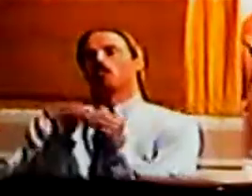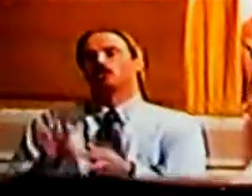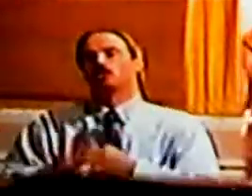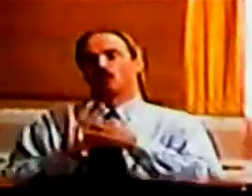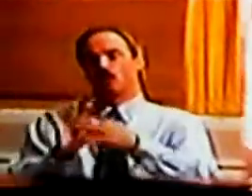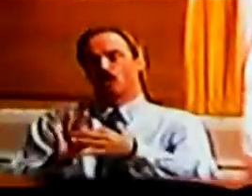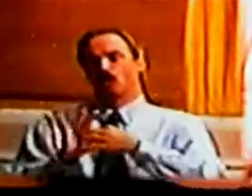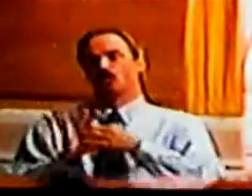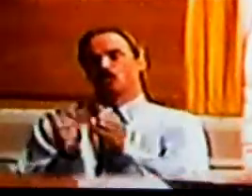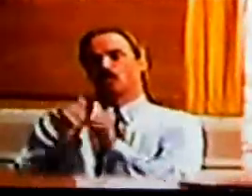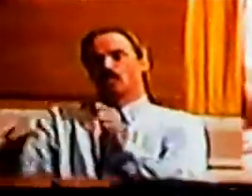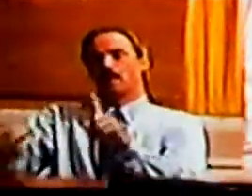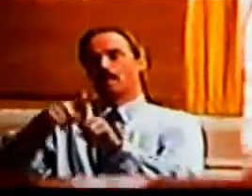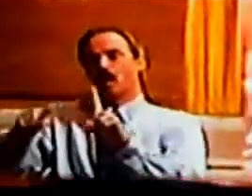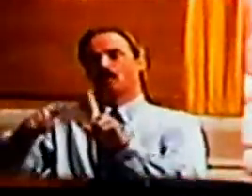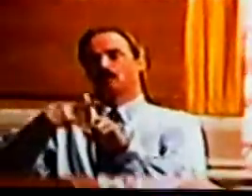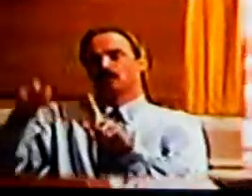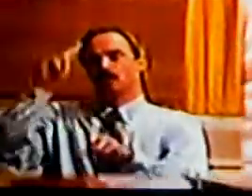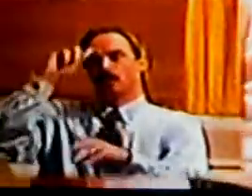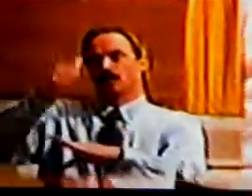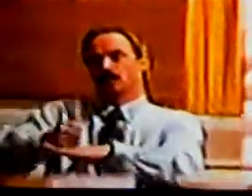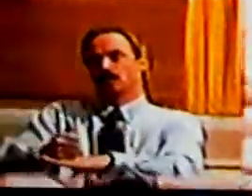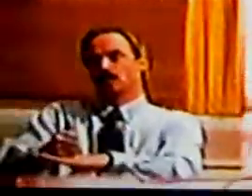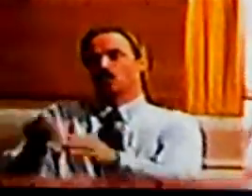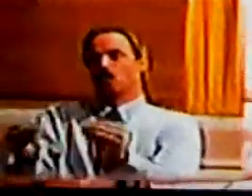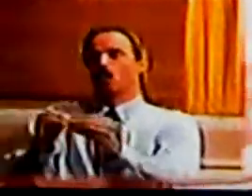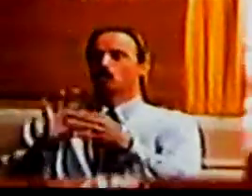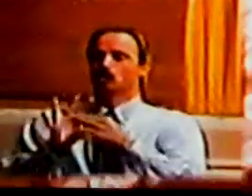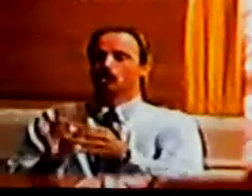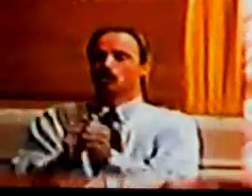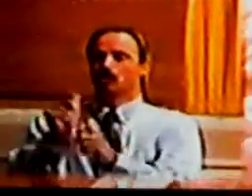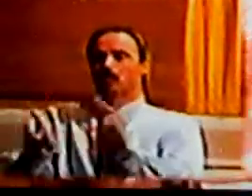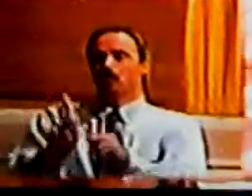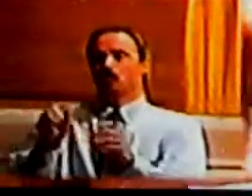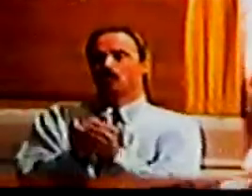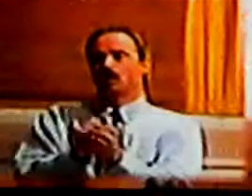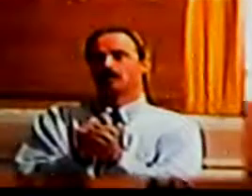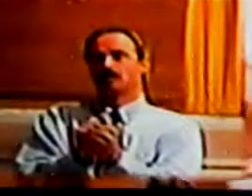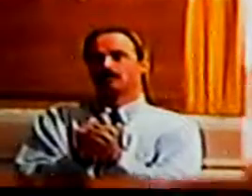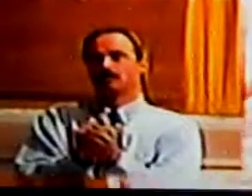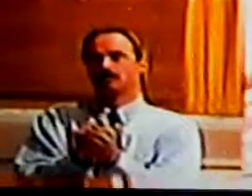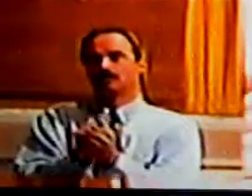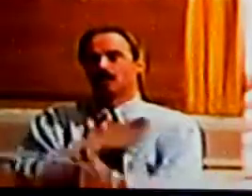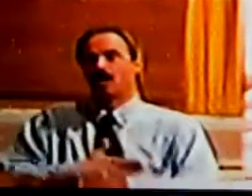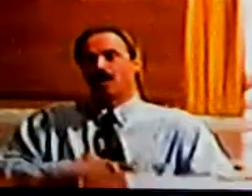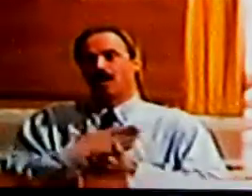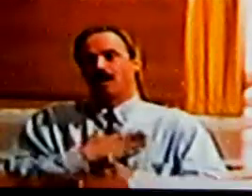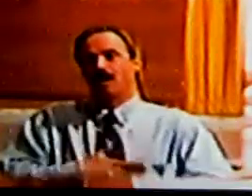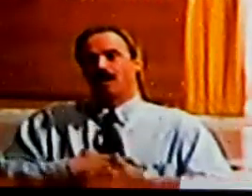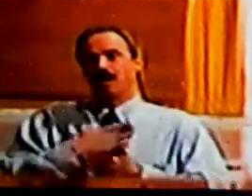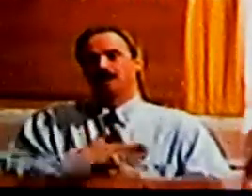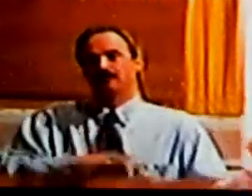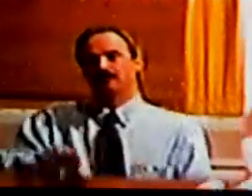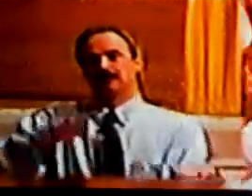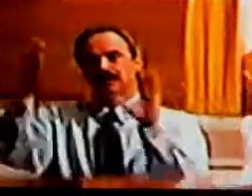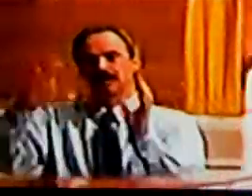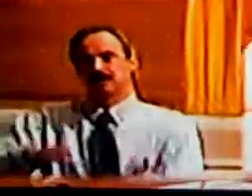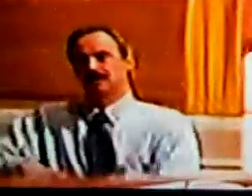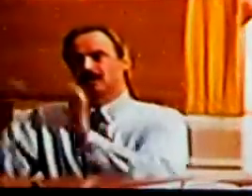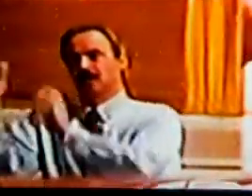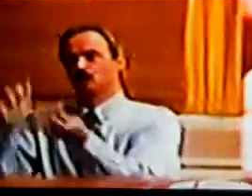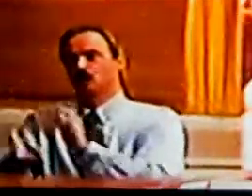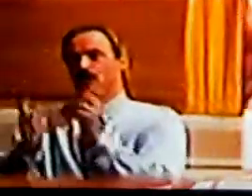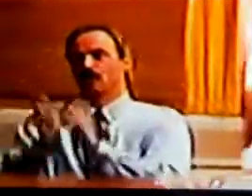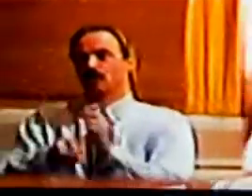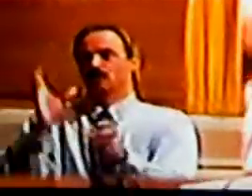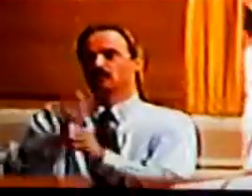that positive mindset the more you can associate with the people that thrive of the chaos of change it's like you can hit your ride